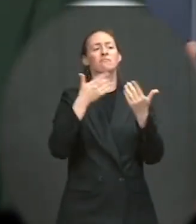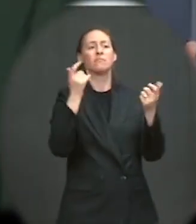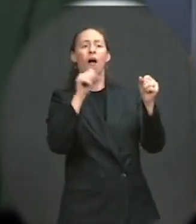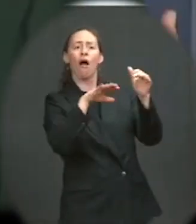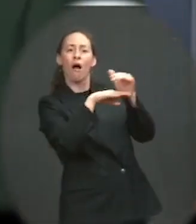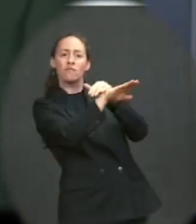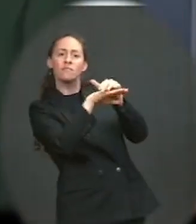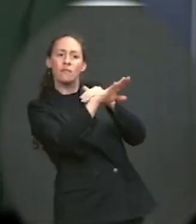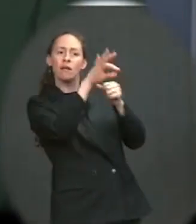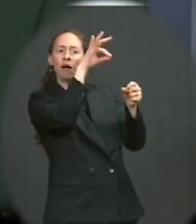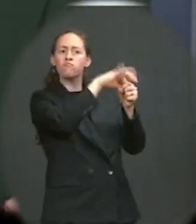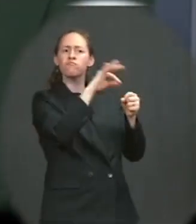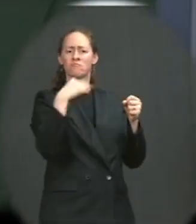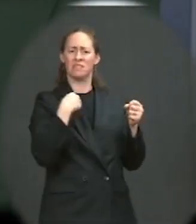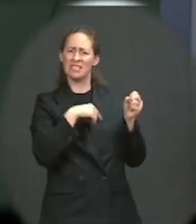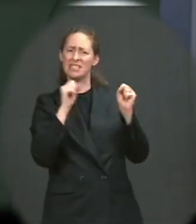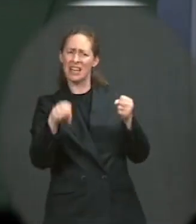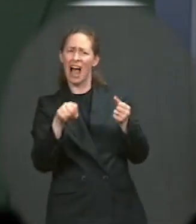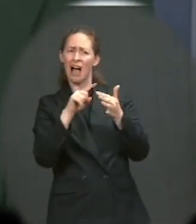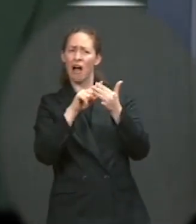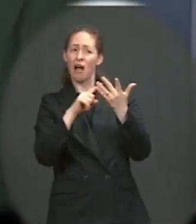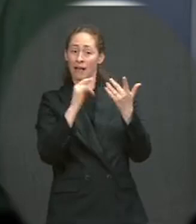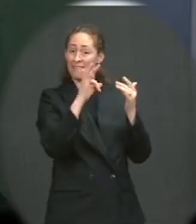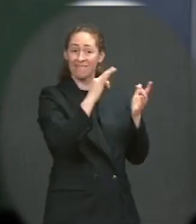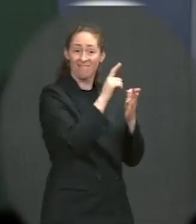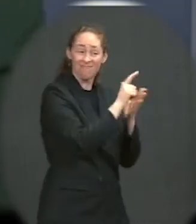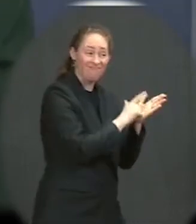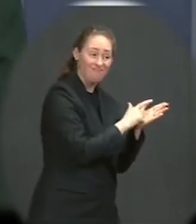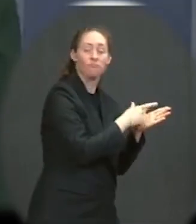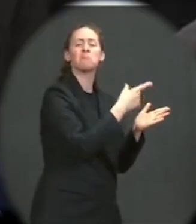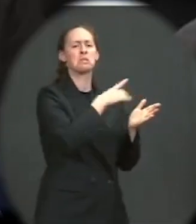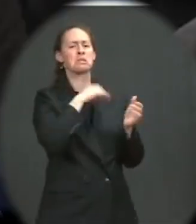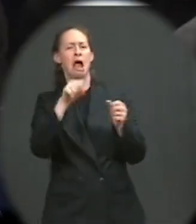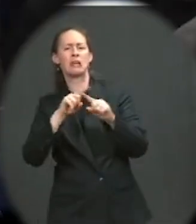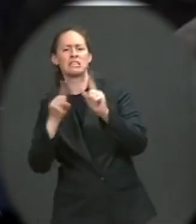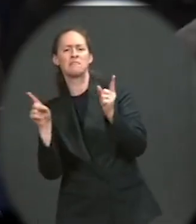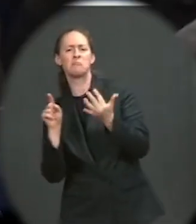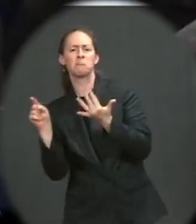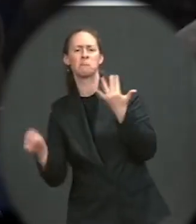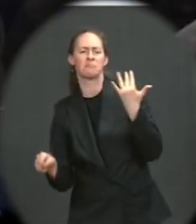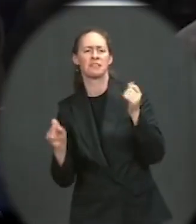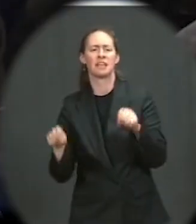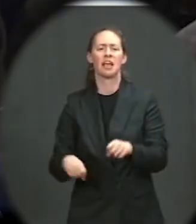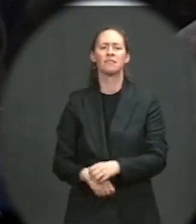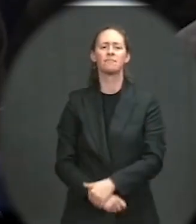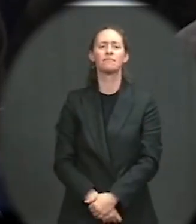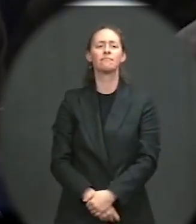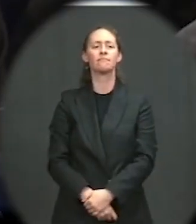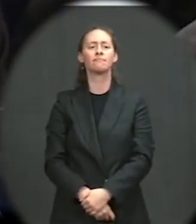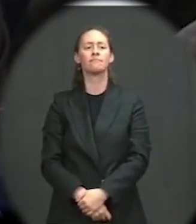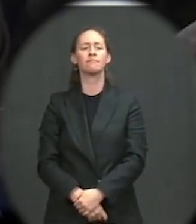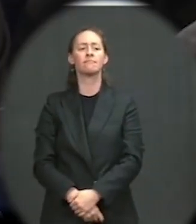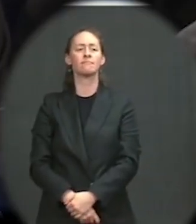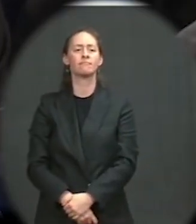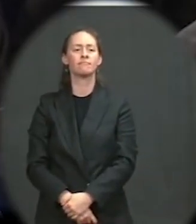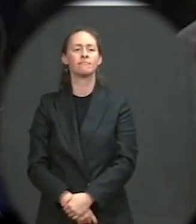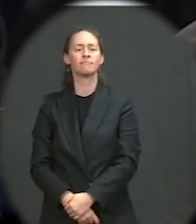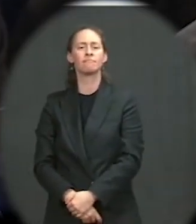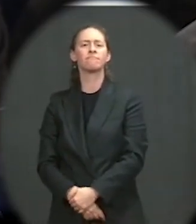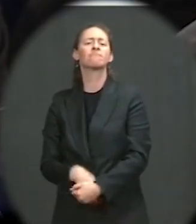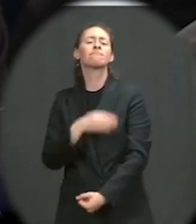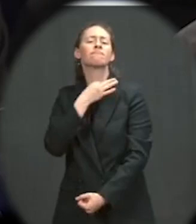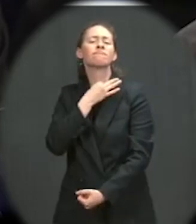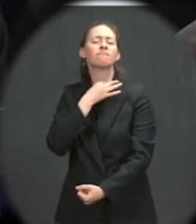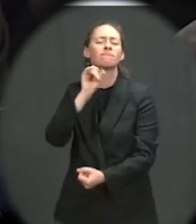ways to do that, even as we're continuing to fight for federal legislation. I want to ask you another question about the border. You said that a great deal of